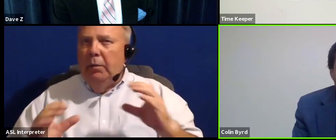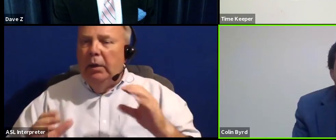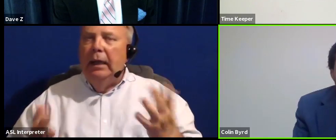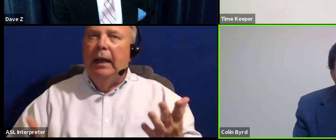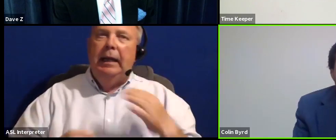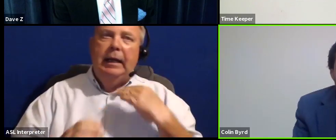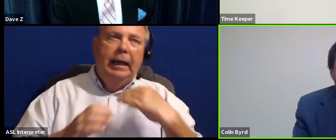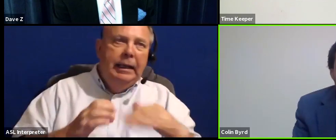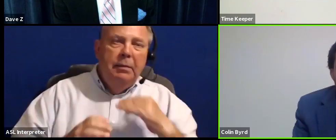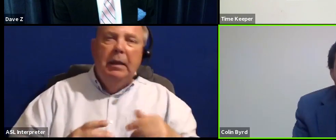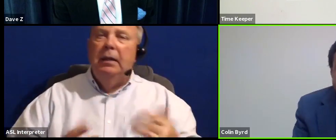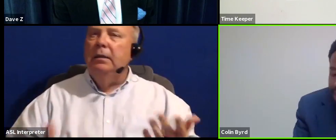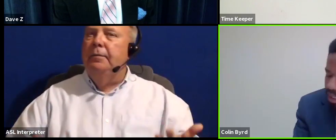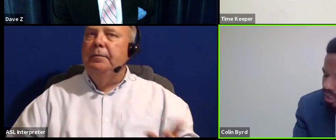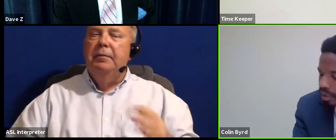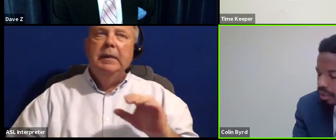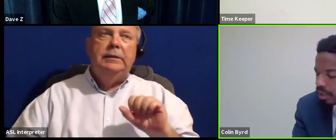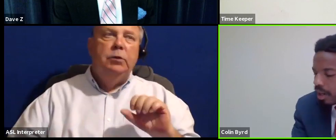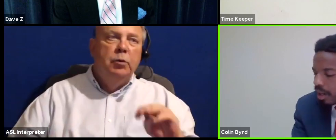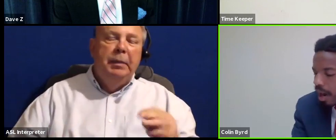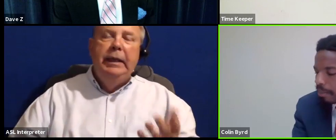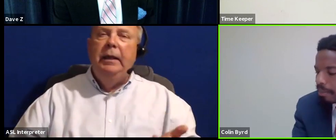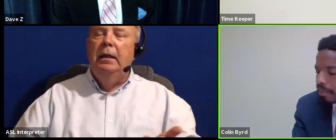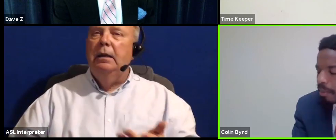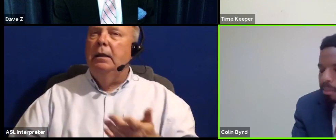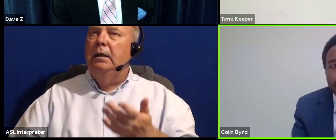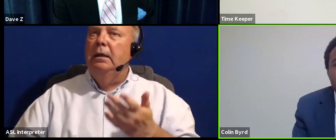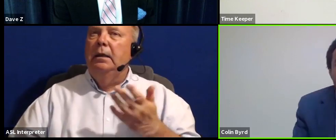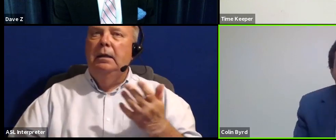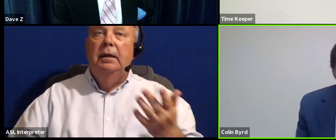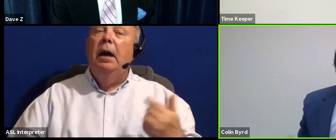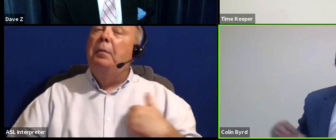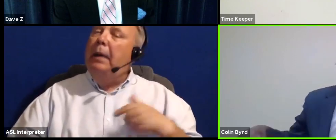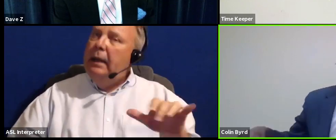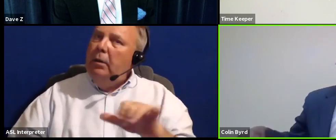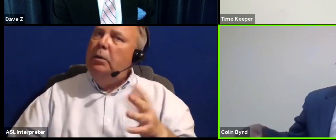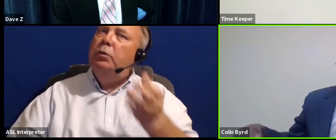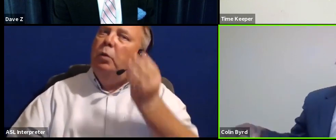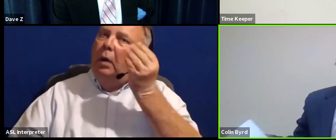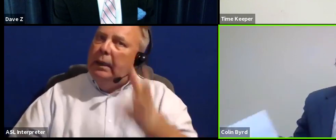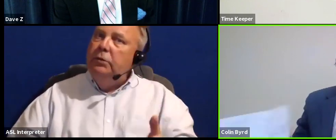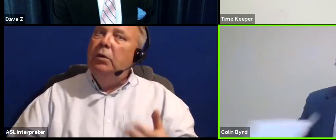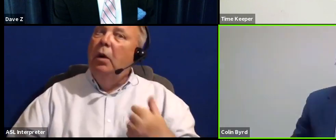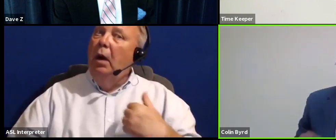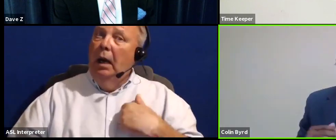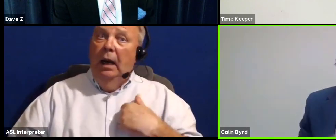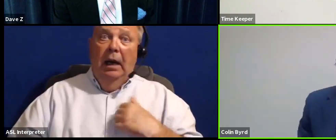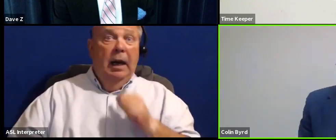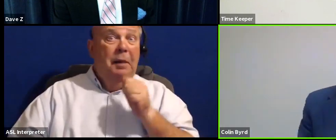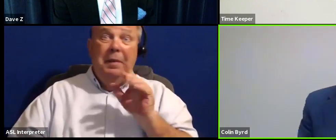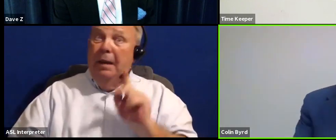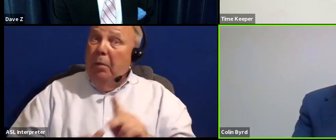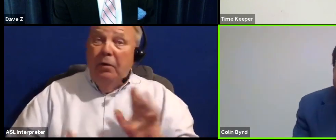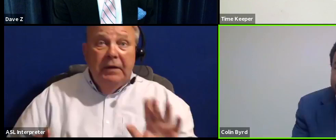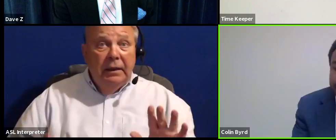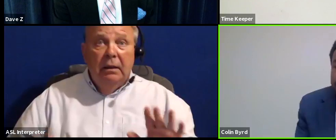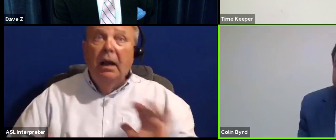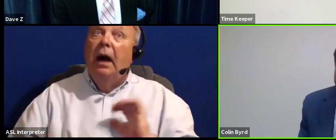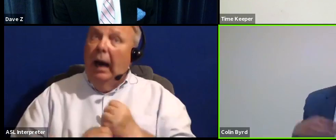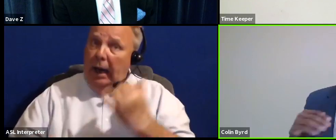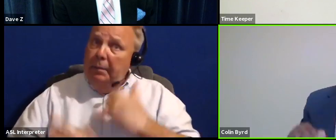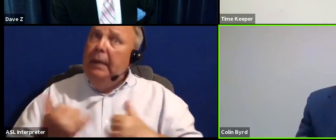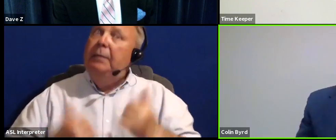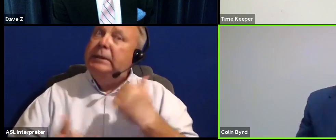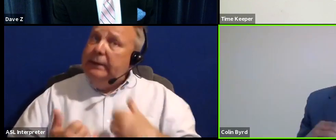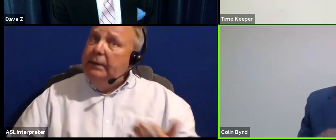email, communicate via social media. But I also want to let you know that I've grown. I'm not perfect. I've made mistakes.